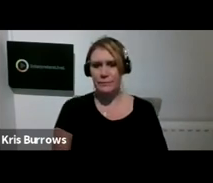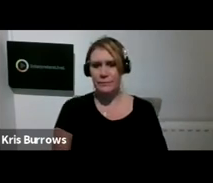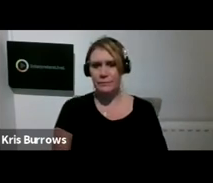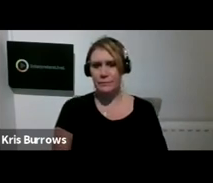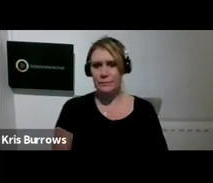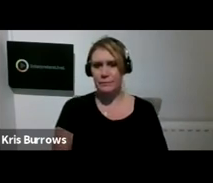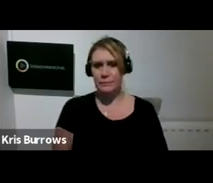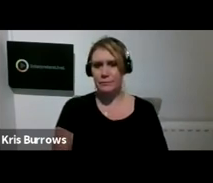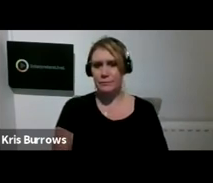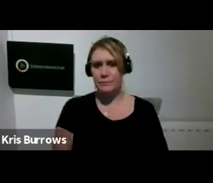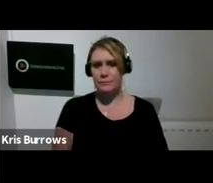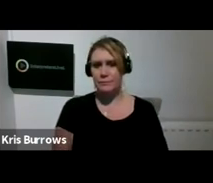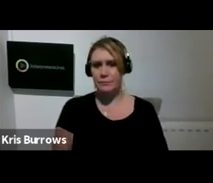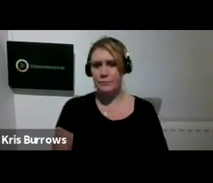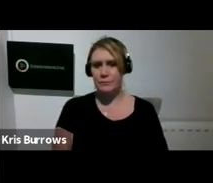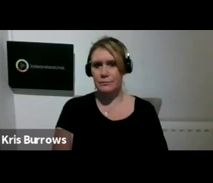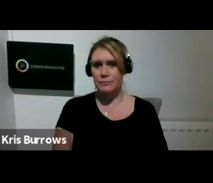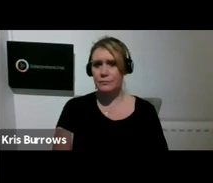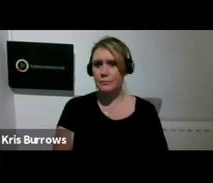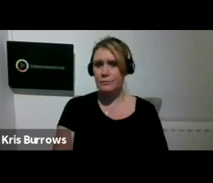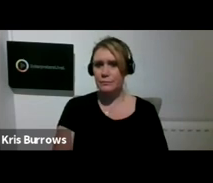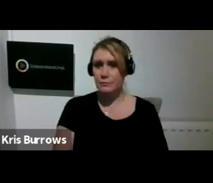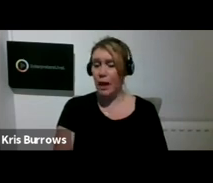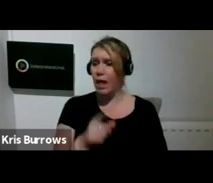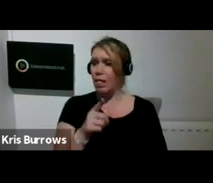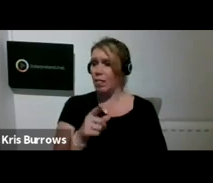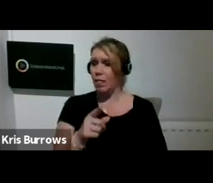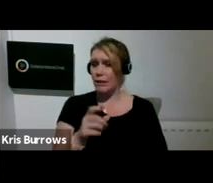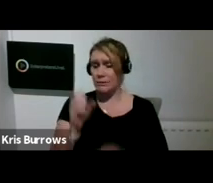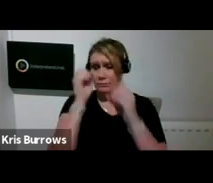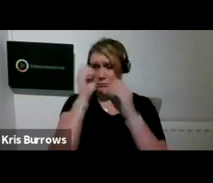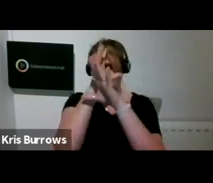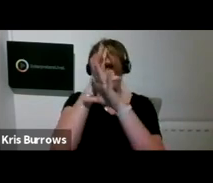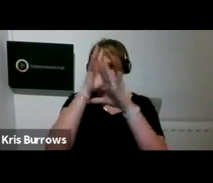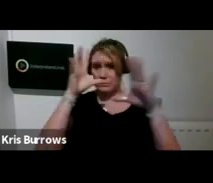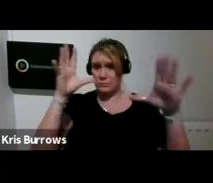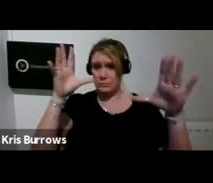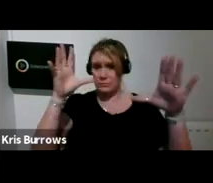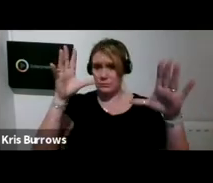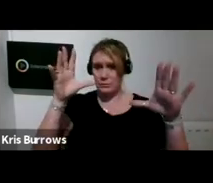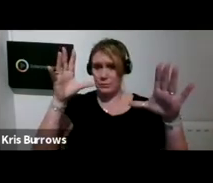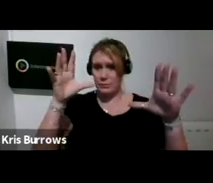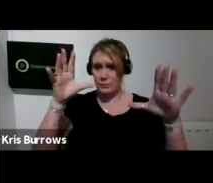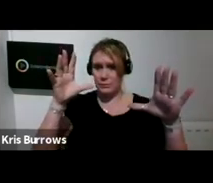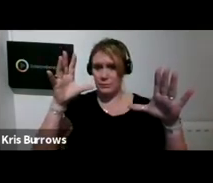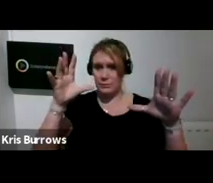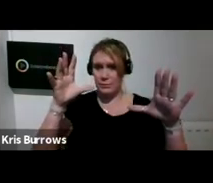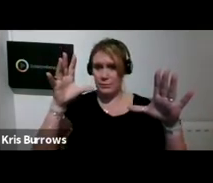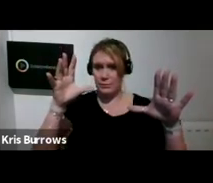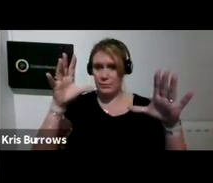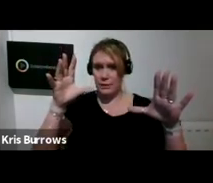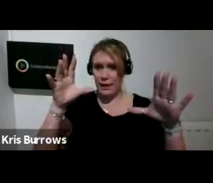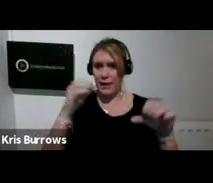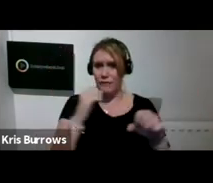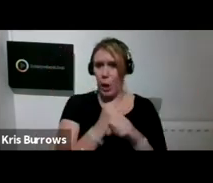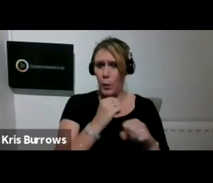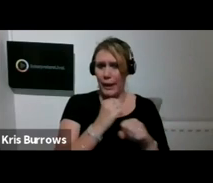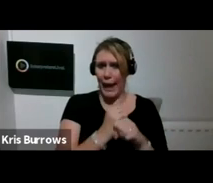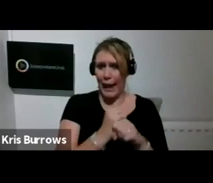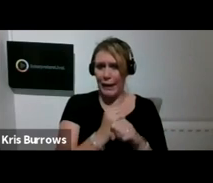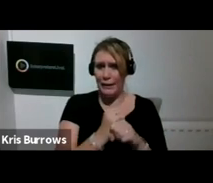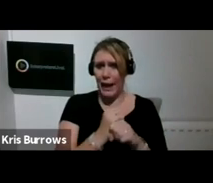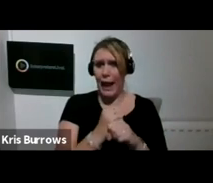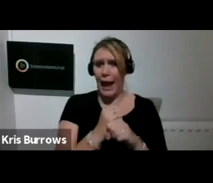Oh, and this was me imagining it, taking it one step further, if Goga was in Tahiti, and Van Gogh went to meet him like